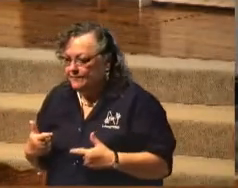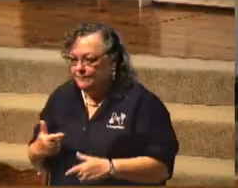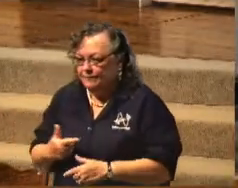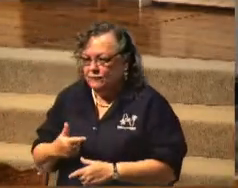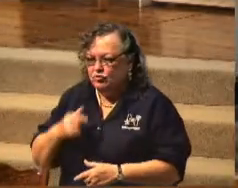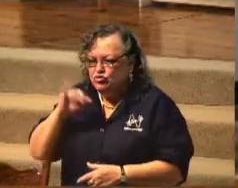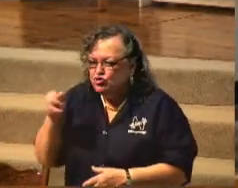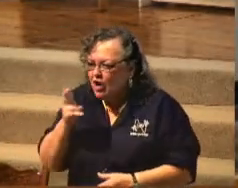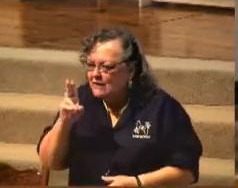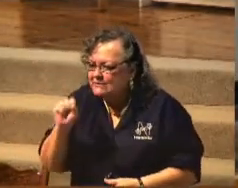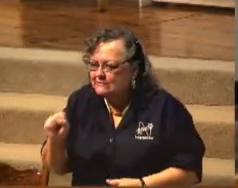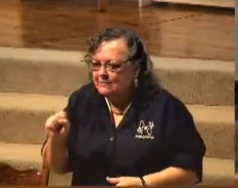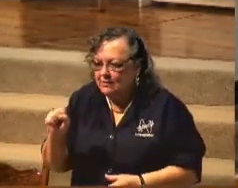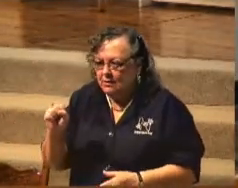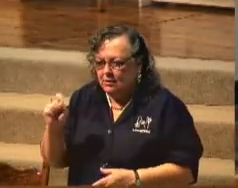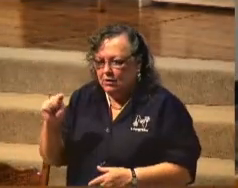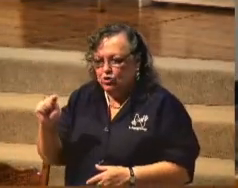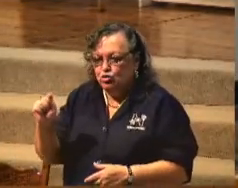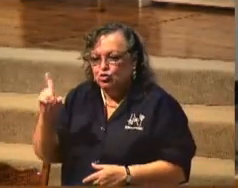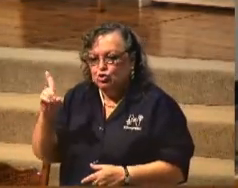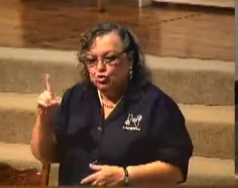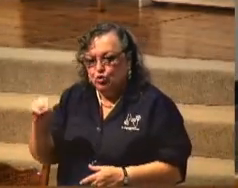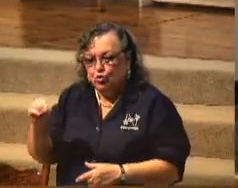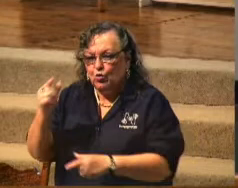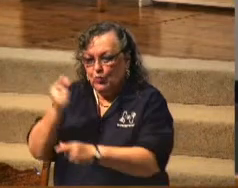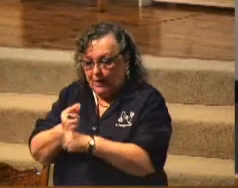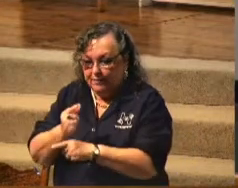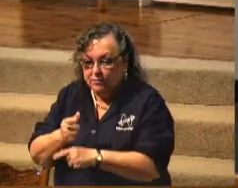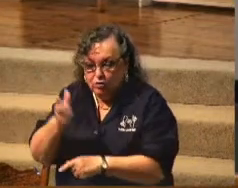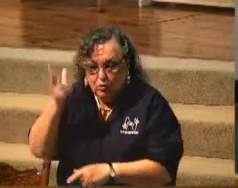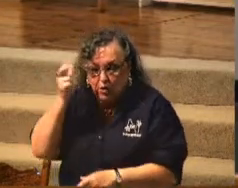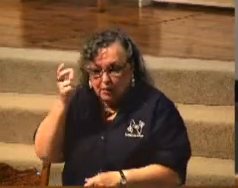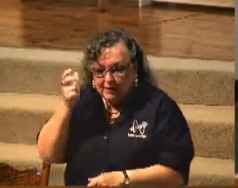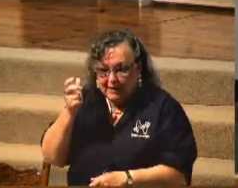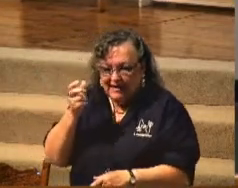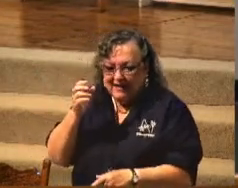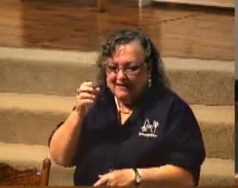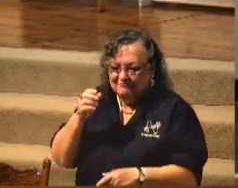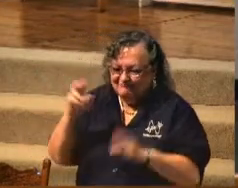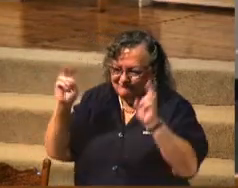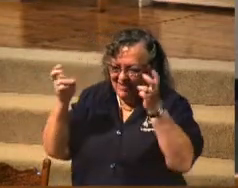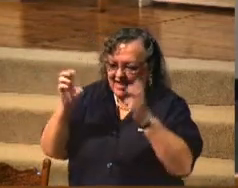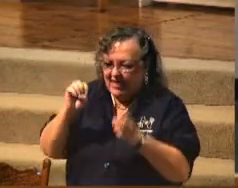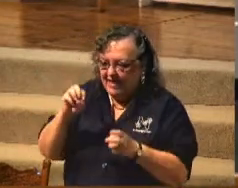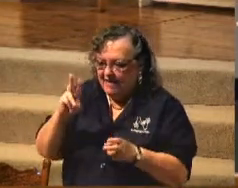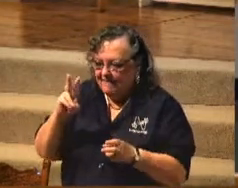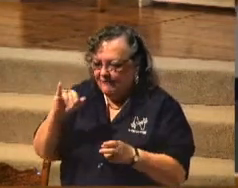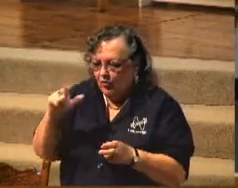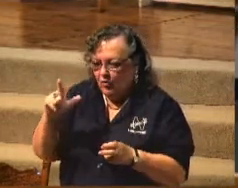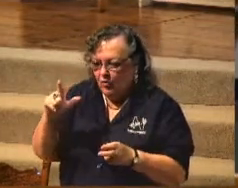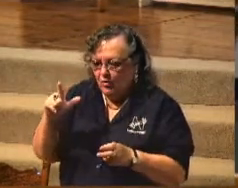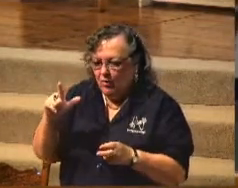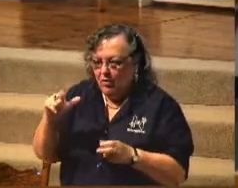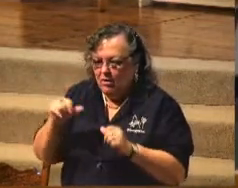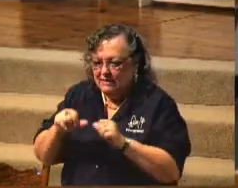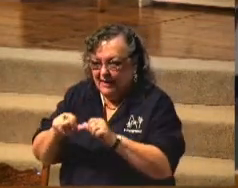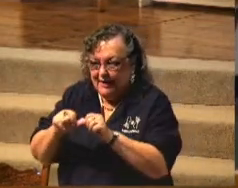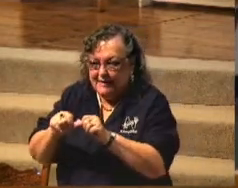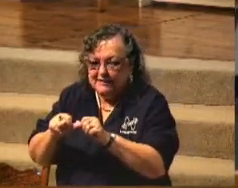Just do right. You've heard the saying, evil prevails when good men do nothing.